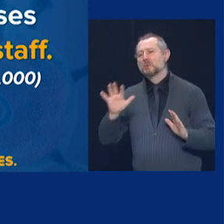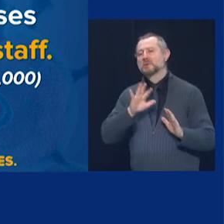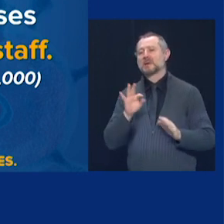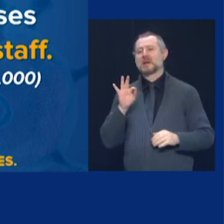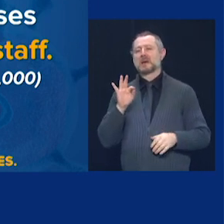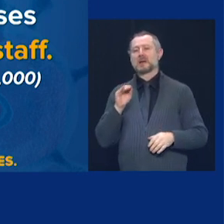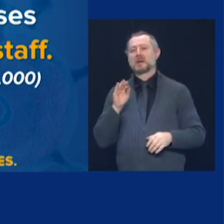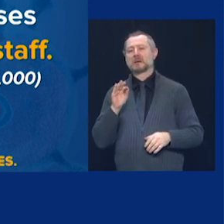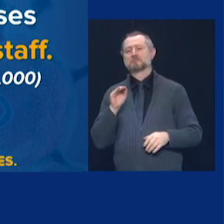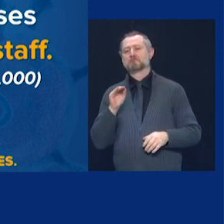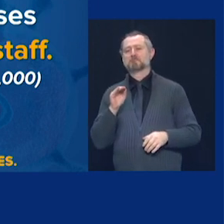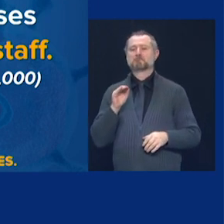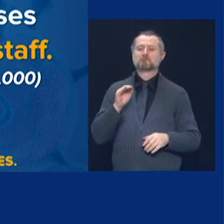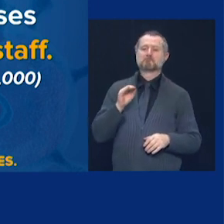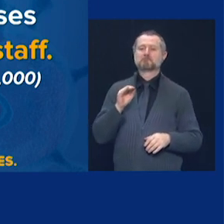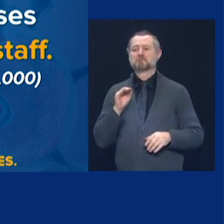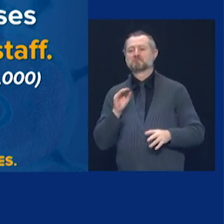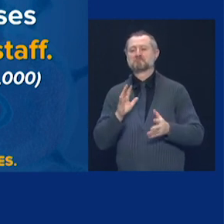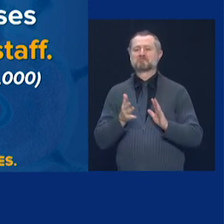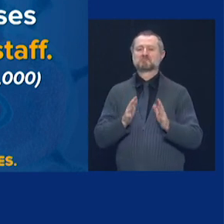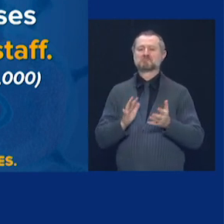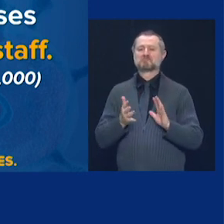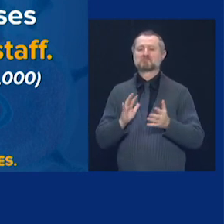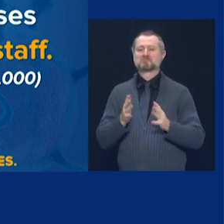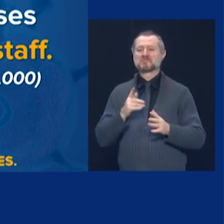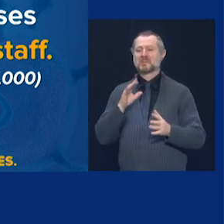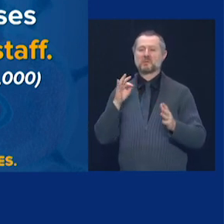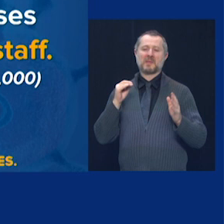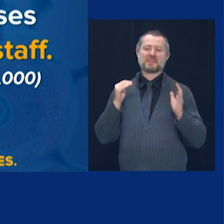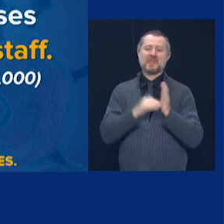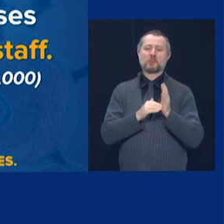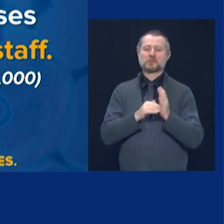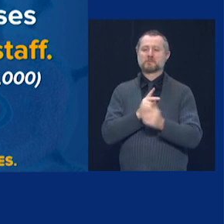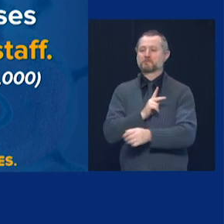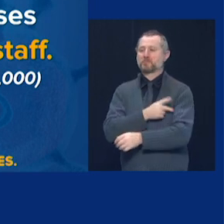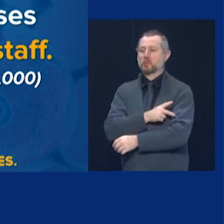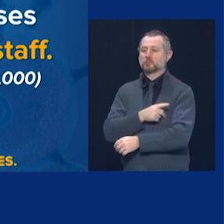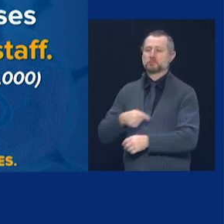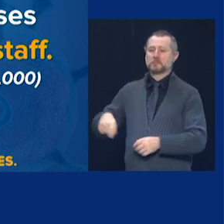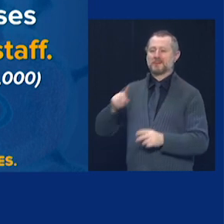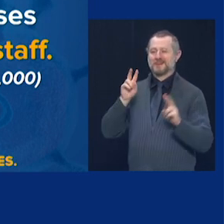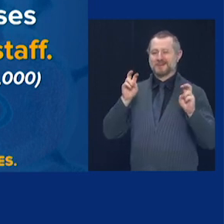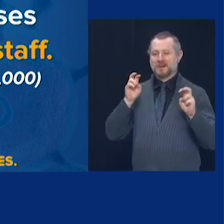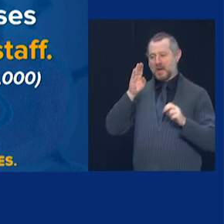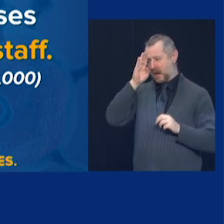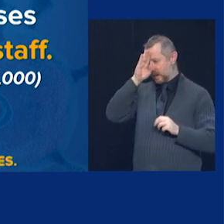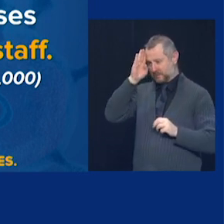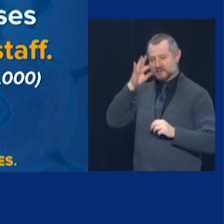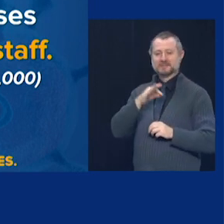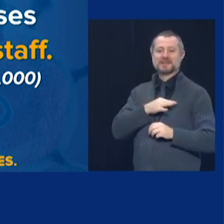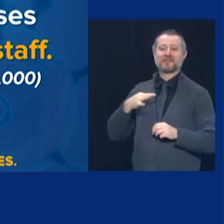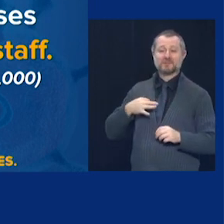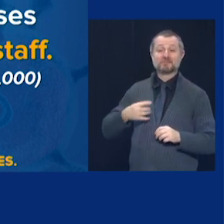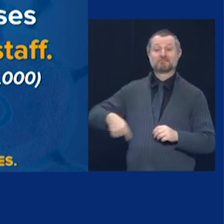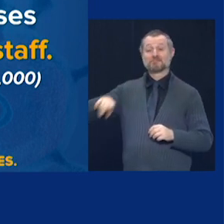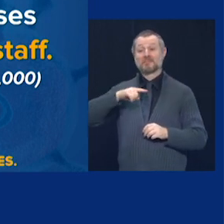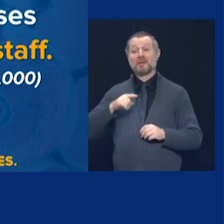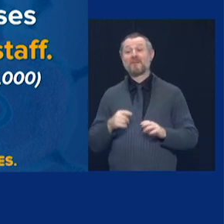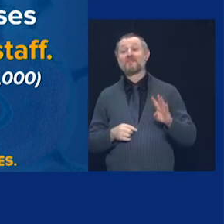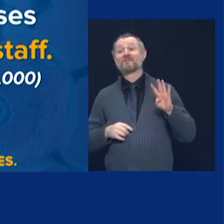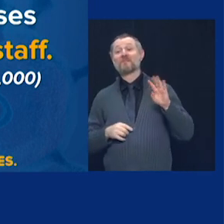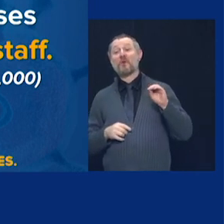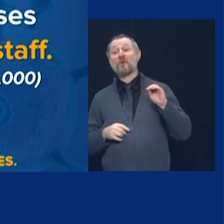-facing hospital staff. That is 40% of the total hospital patient